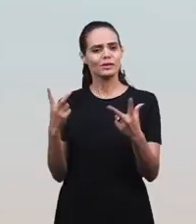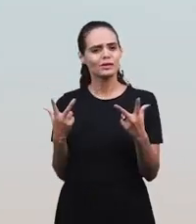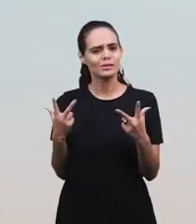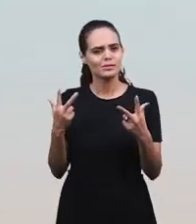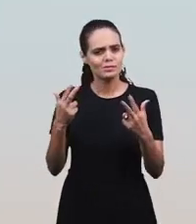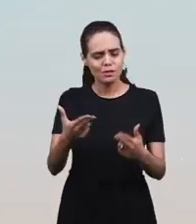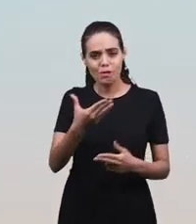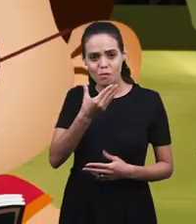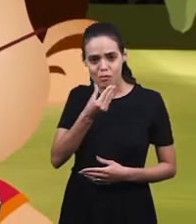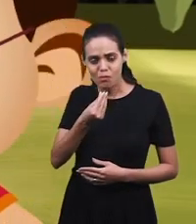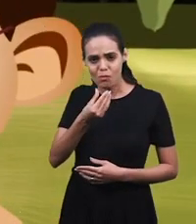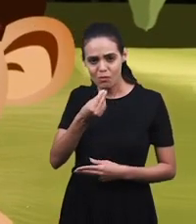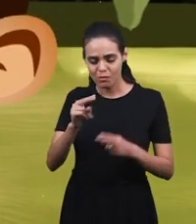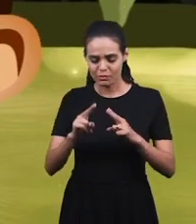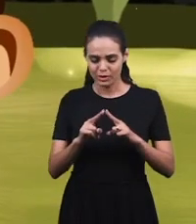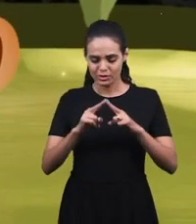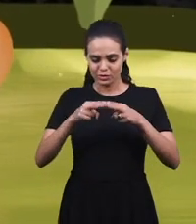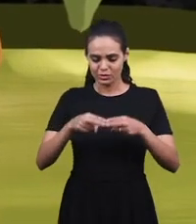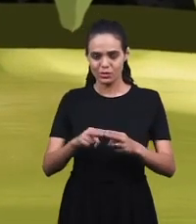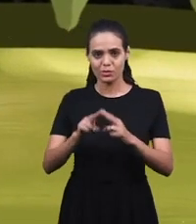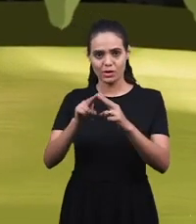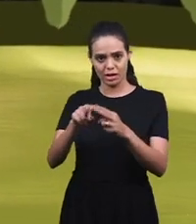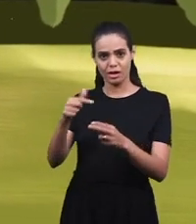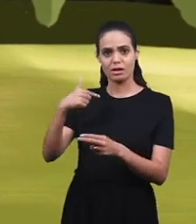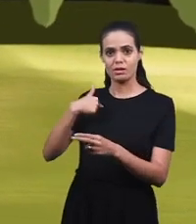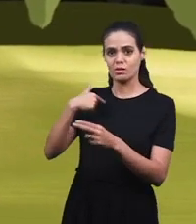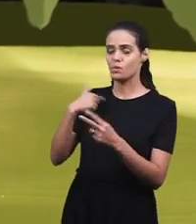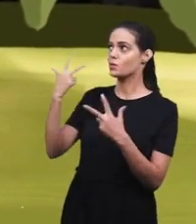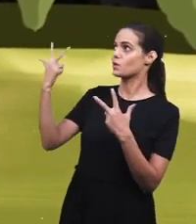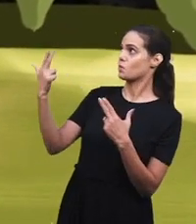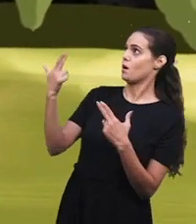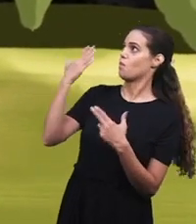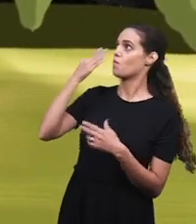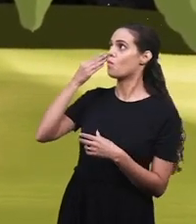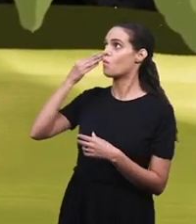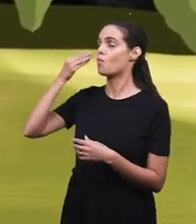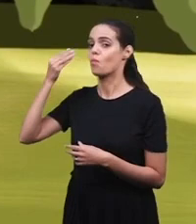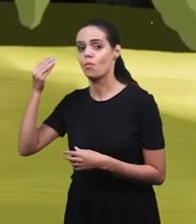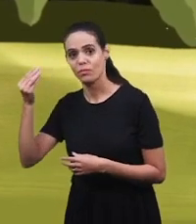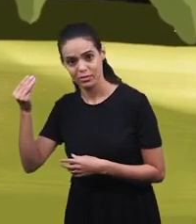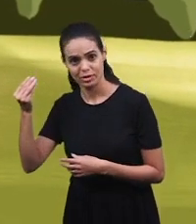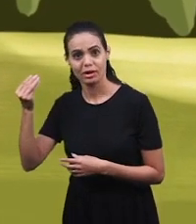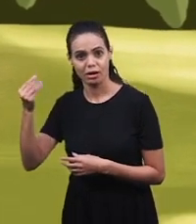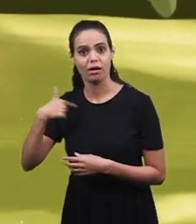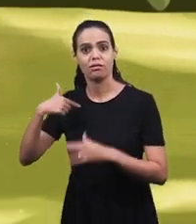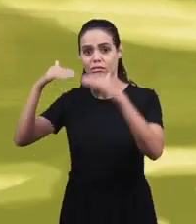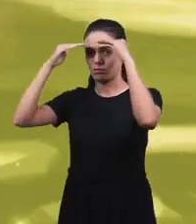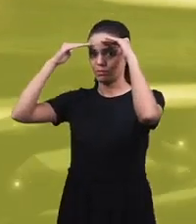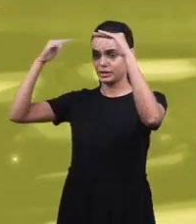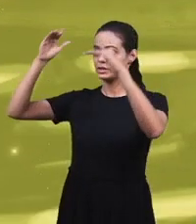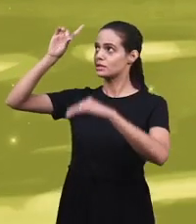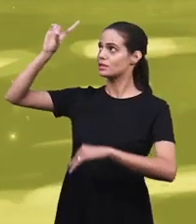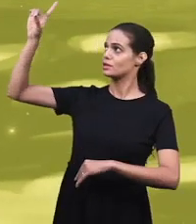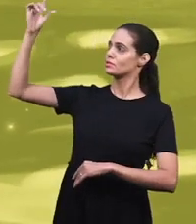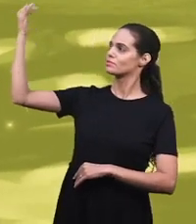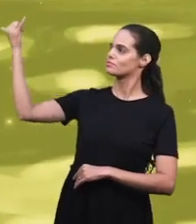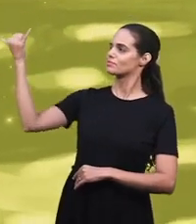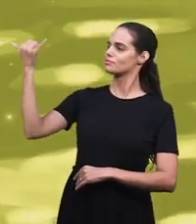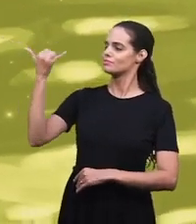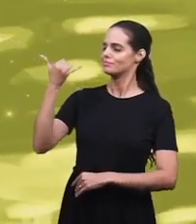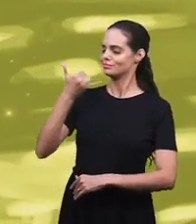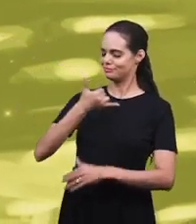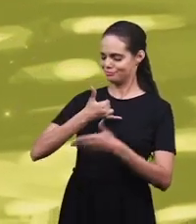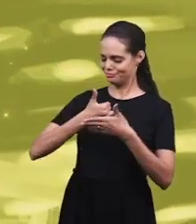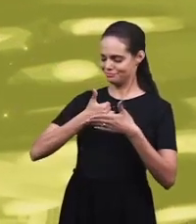Just like Noah, I want to obey the sweet voice of